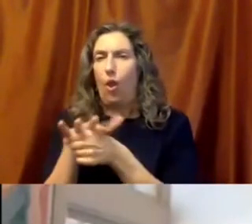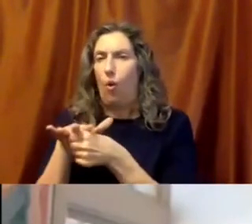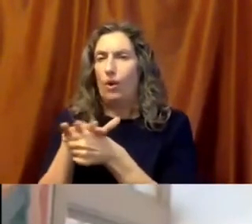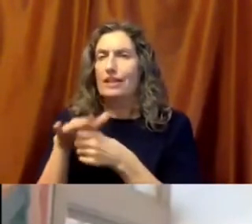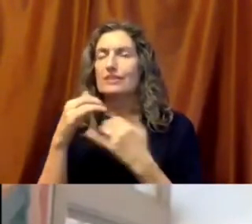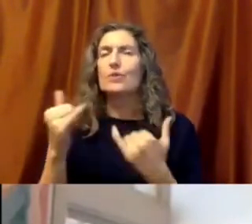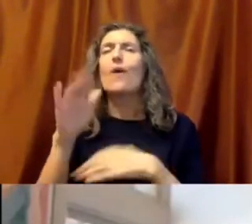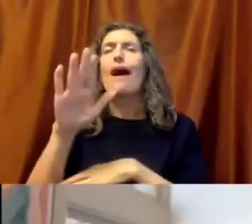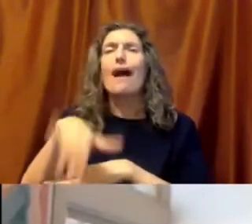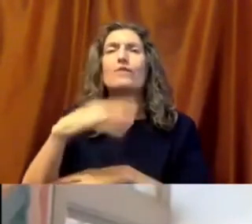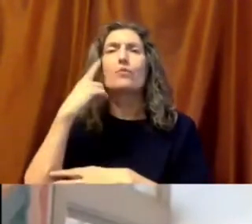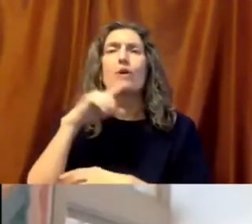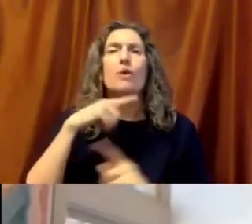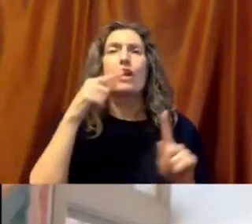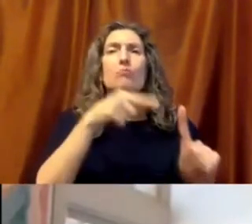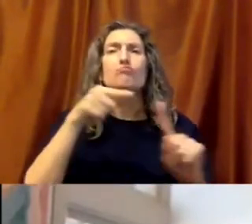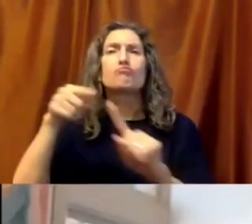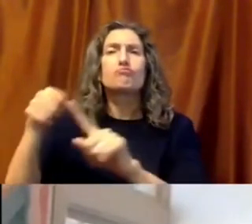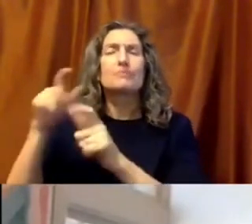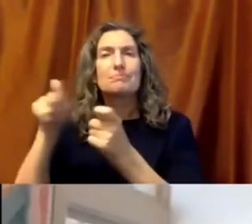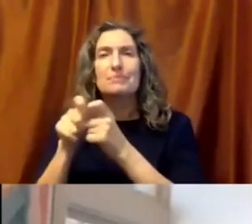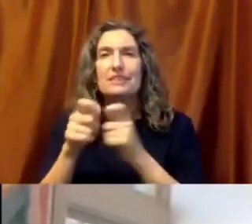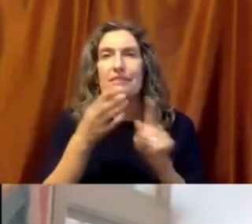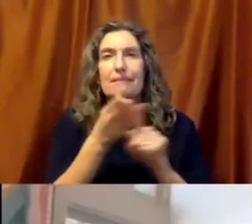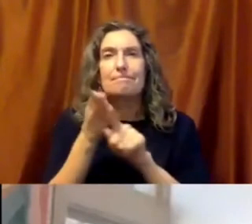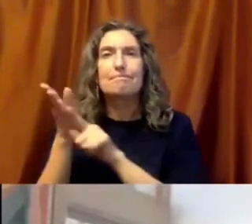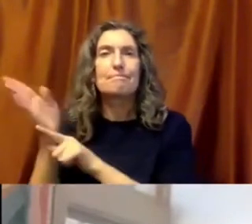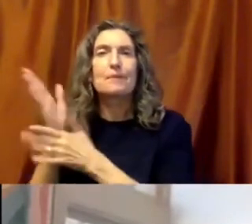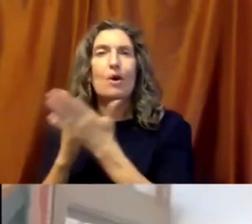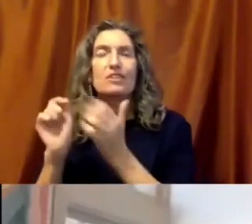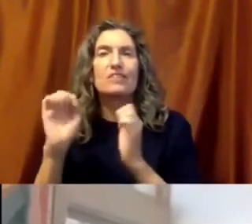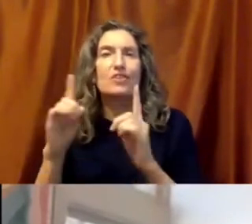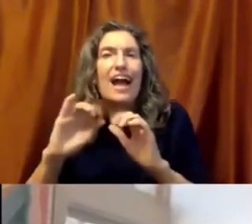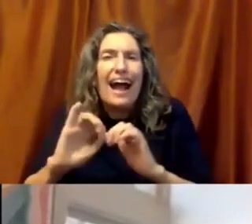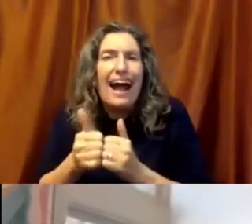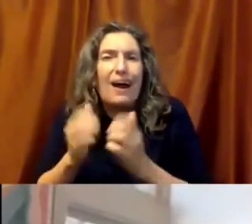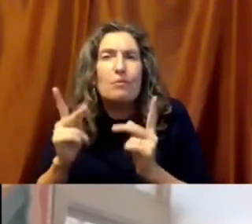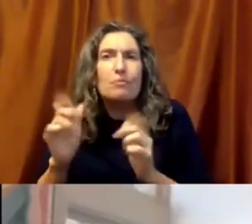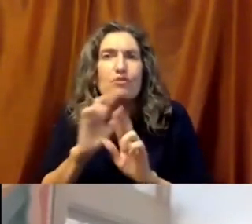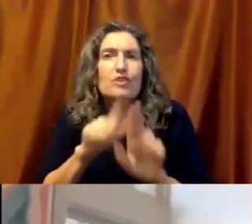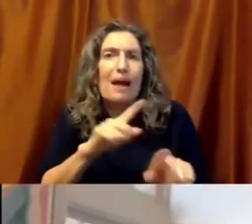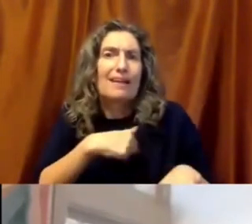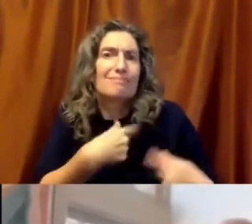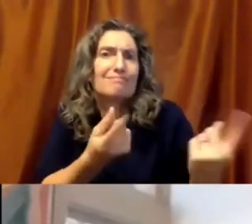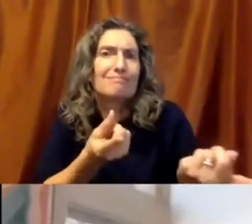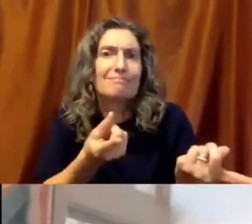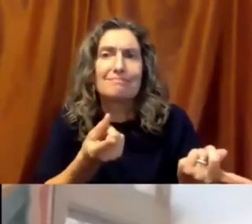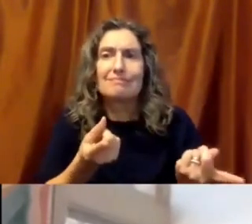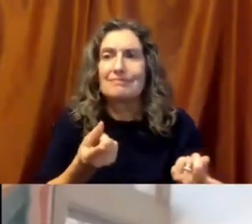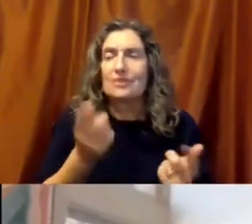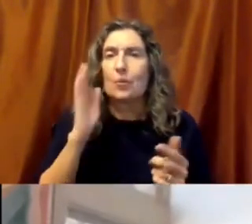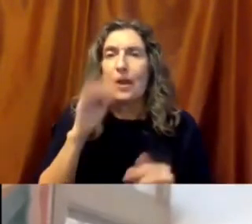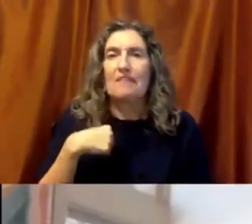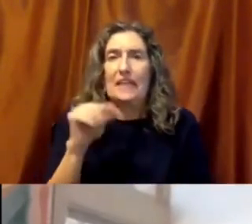has affected different parts of education and the creative ways that people have been responding. We're going to have a